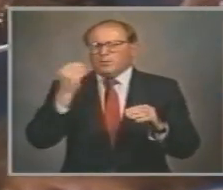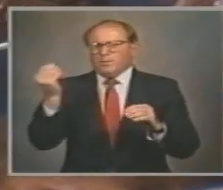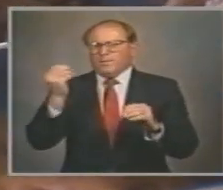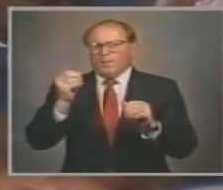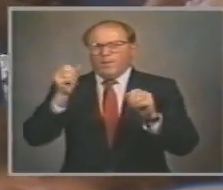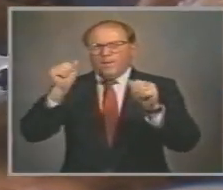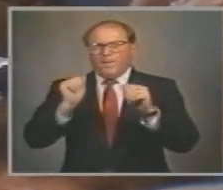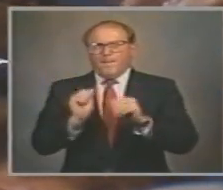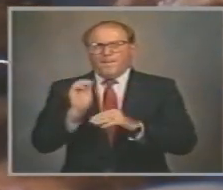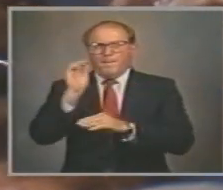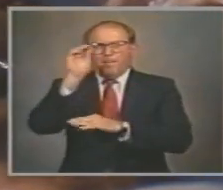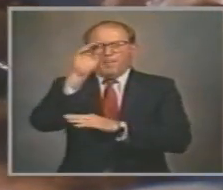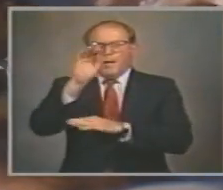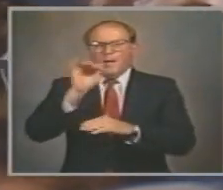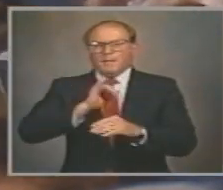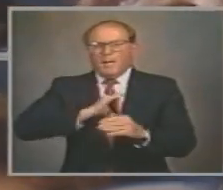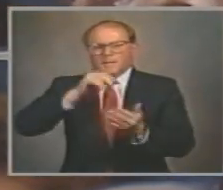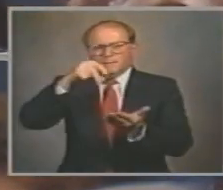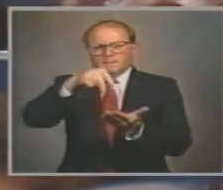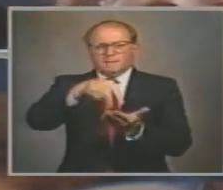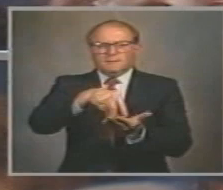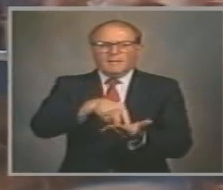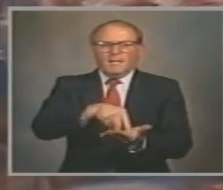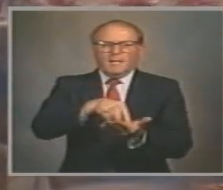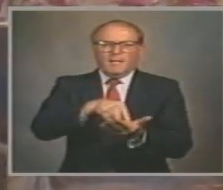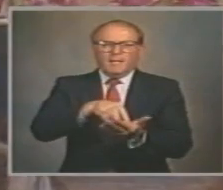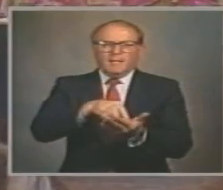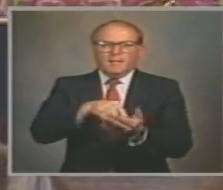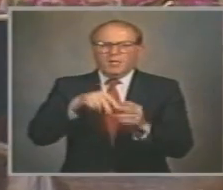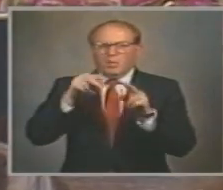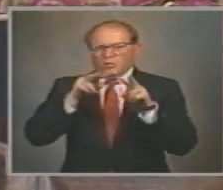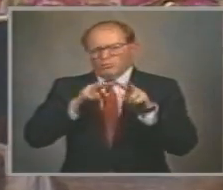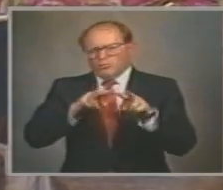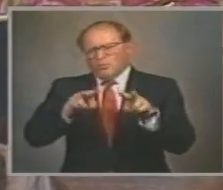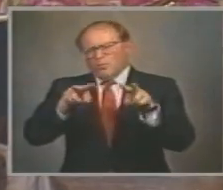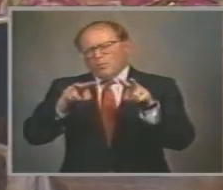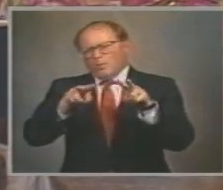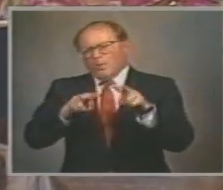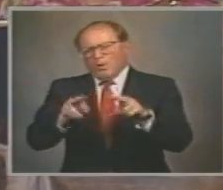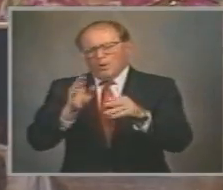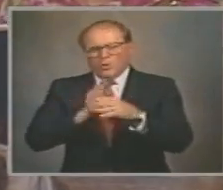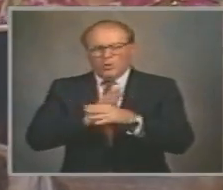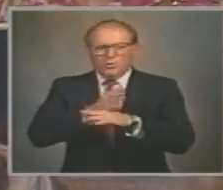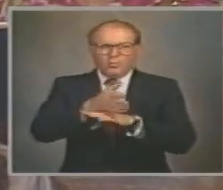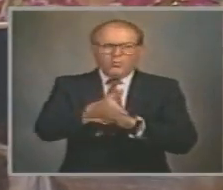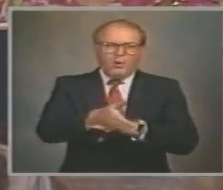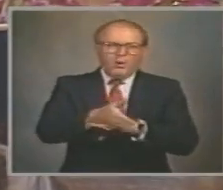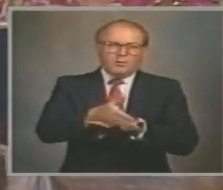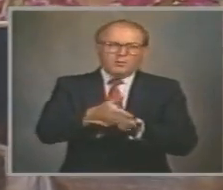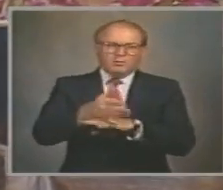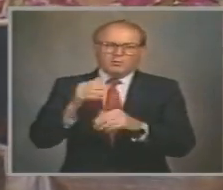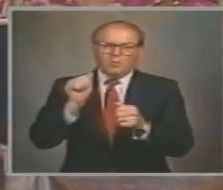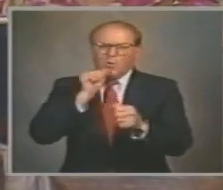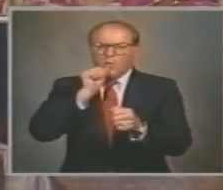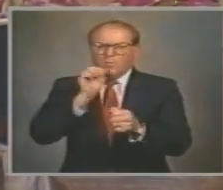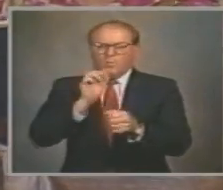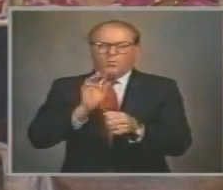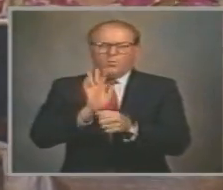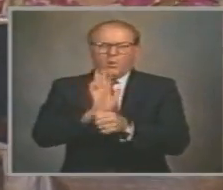glorious mount I stand And looking over